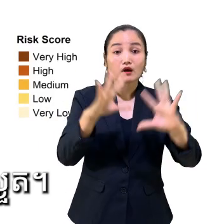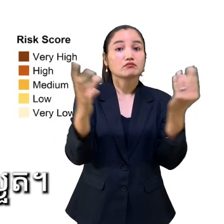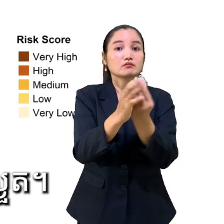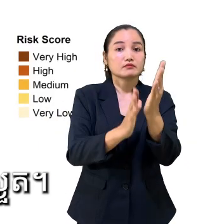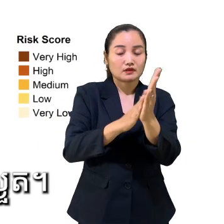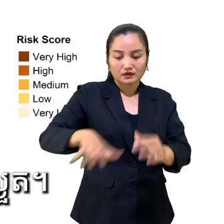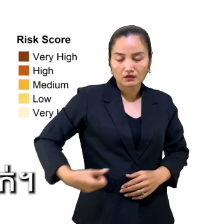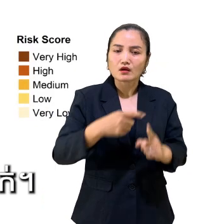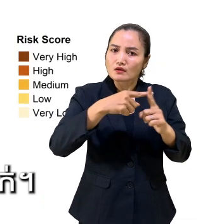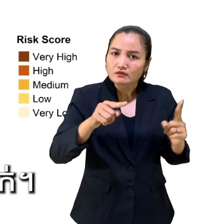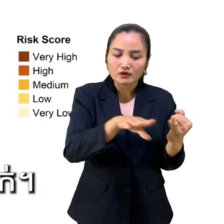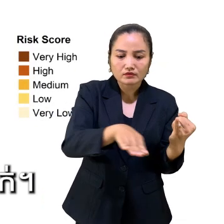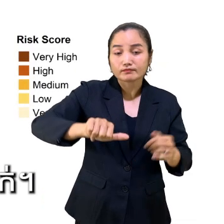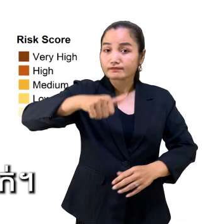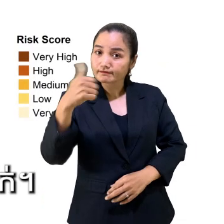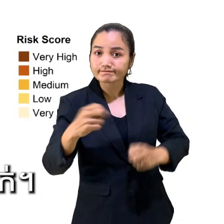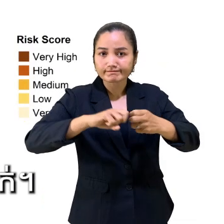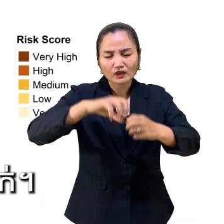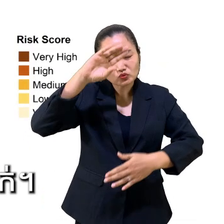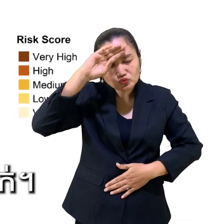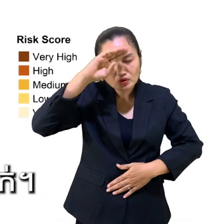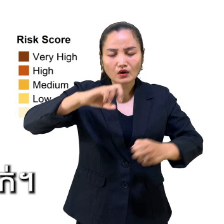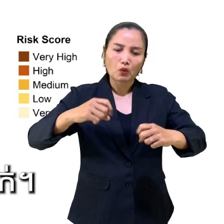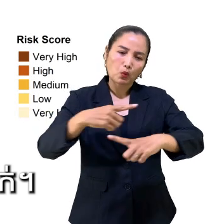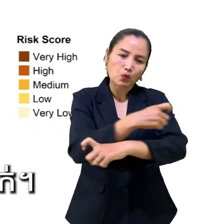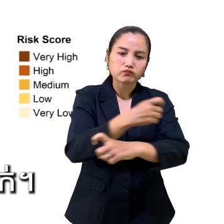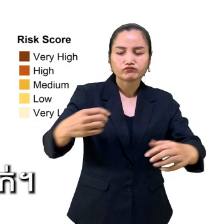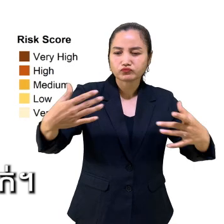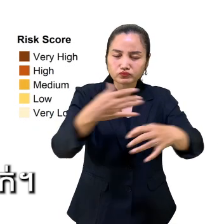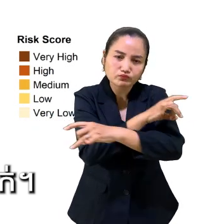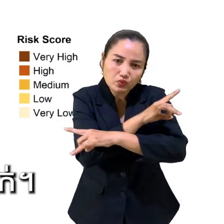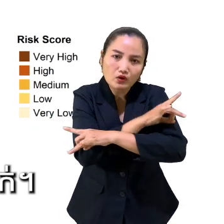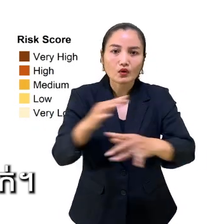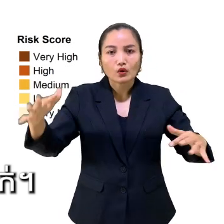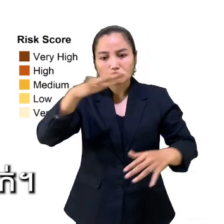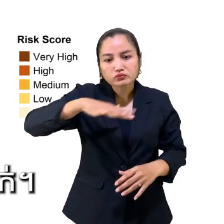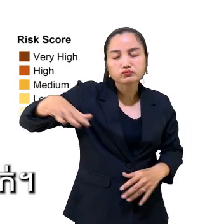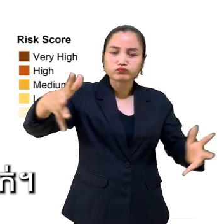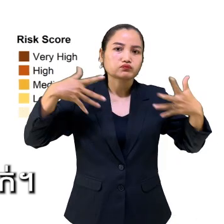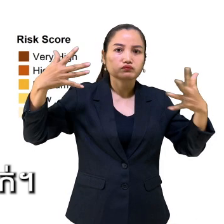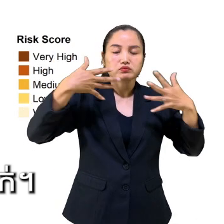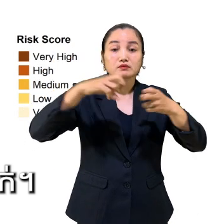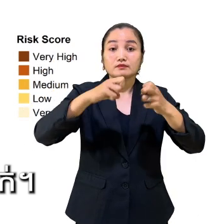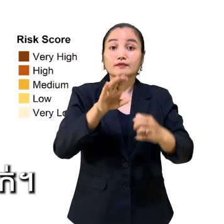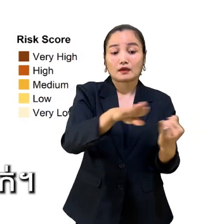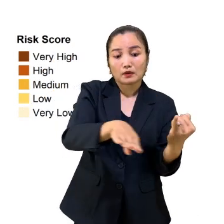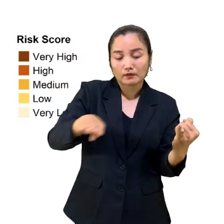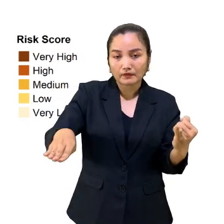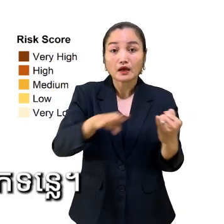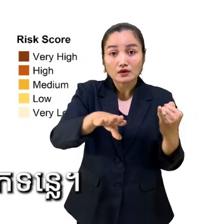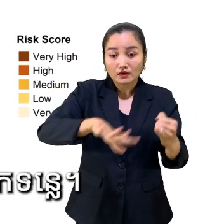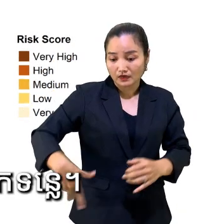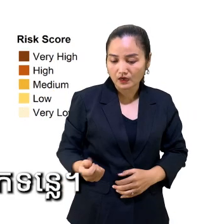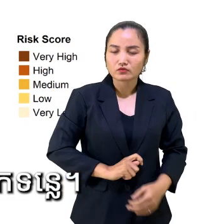exposed to drought. Over half of children are highly exposed to heat, vector-borne diseases, and high wind speeds.